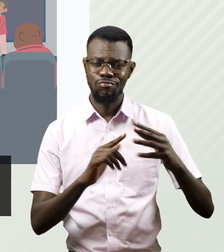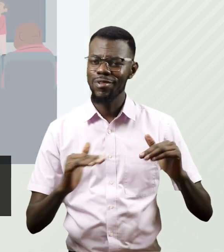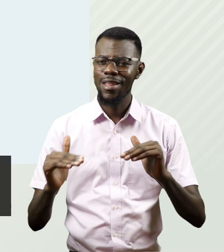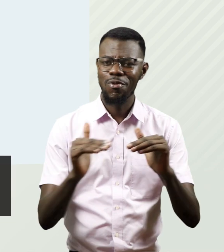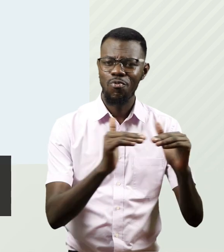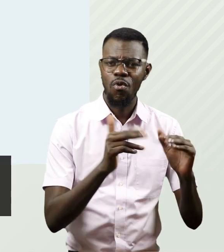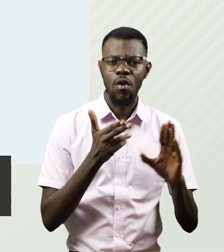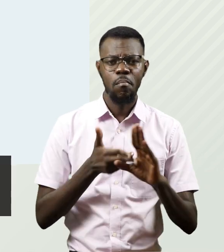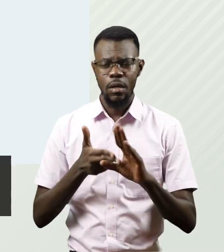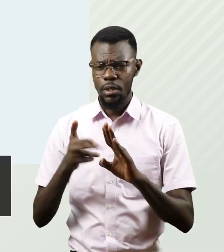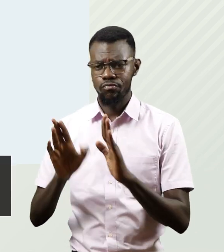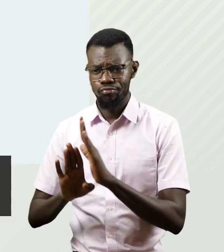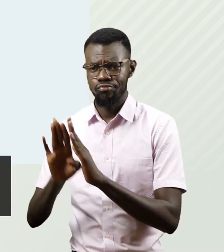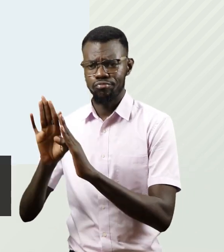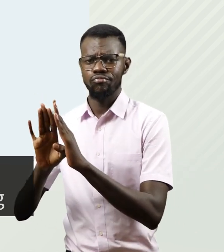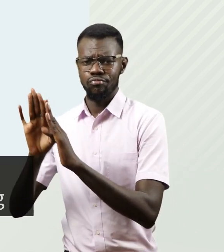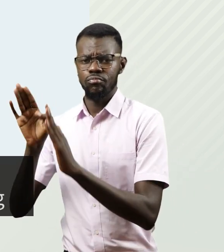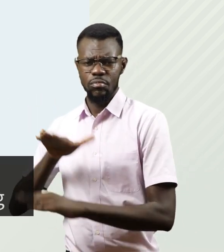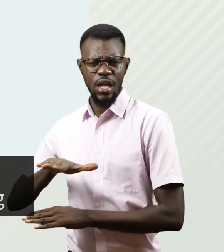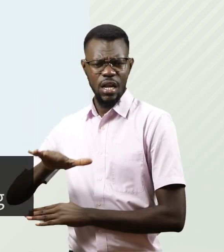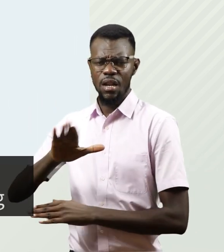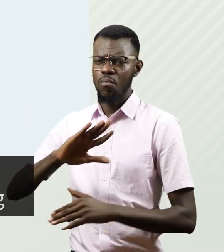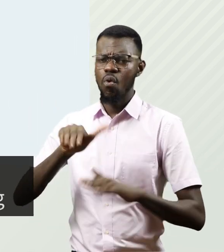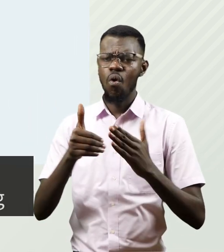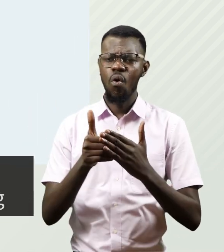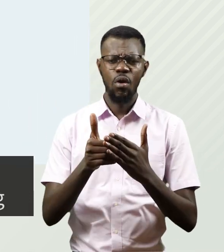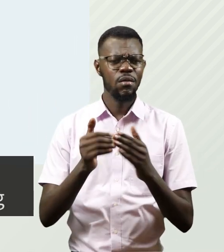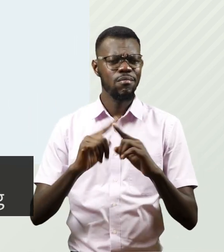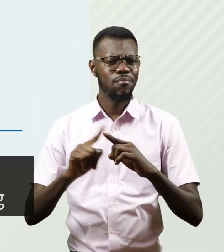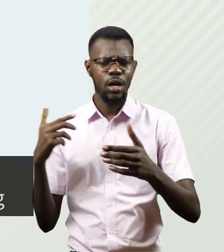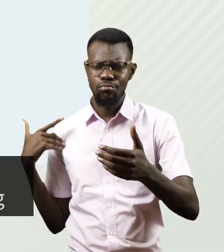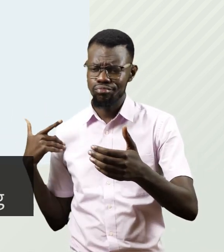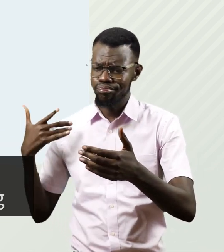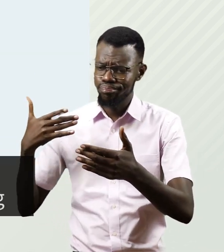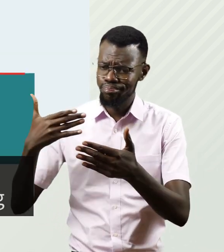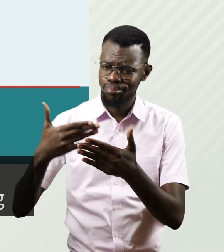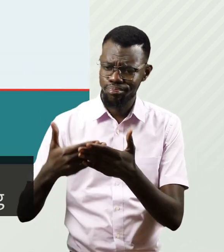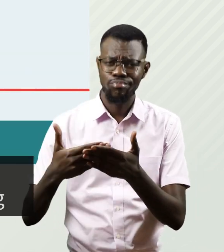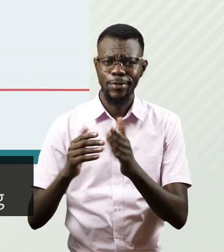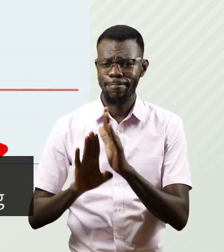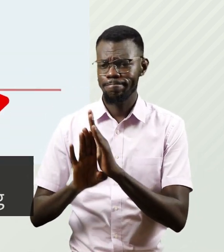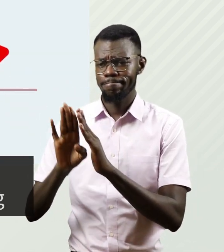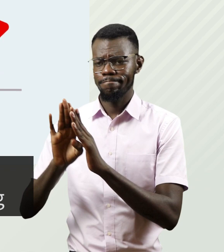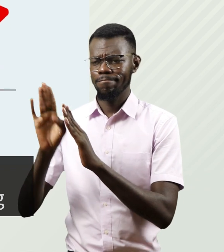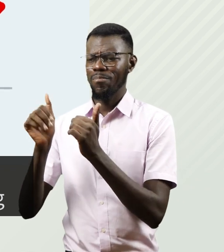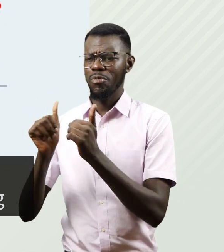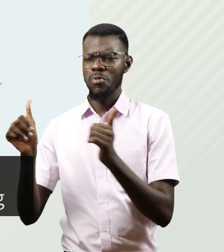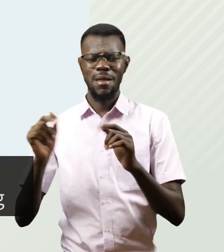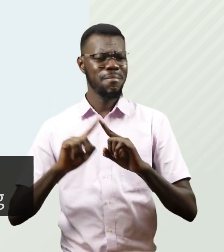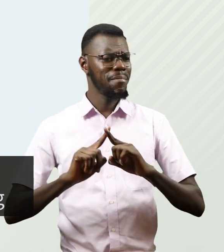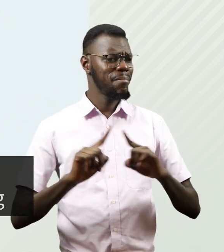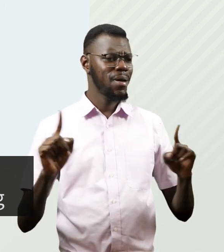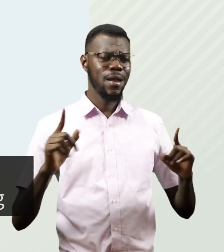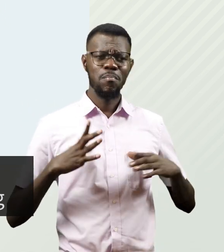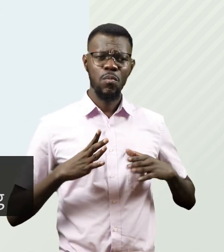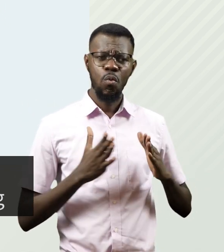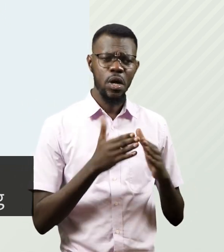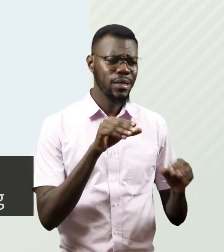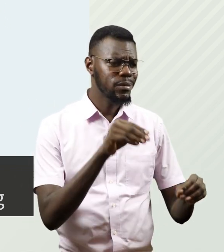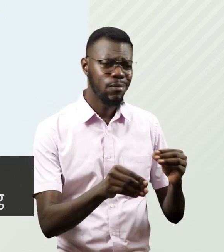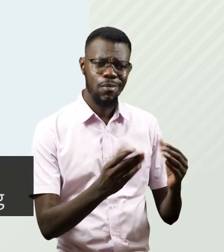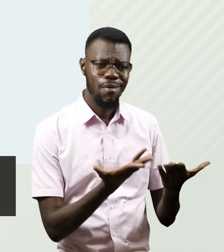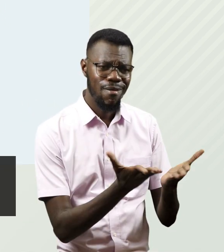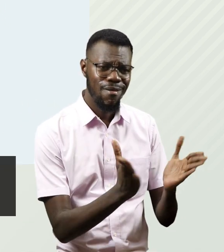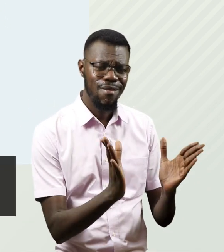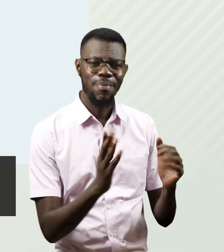But despite the progress made since this treaty, persons with disabilities still face a lot of challenges